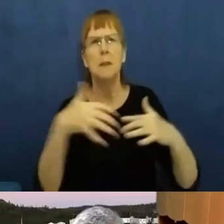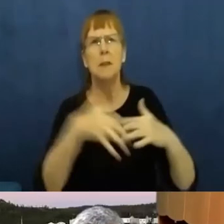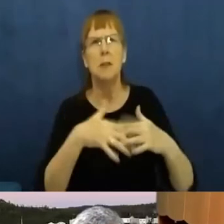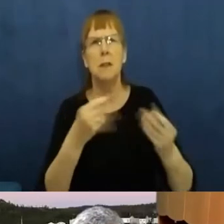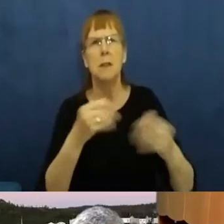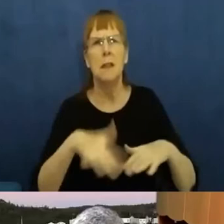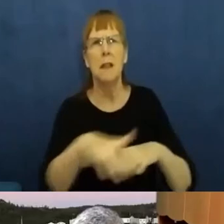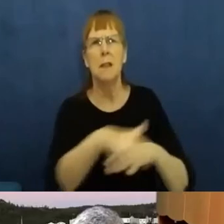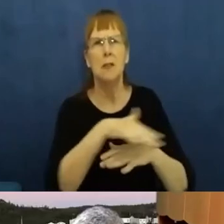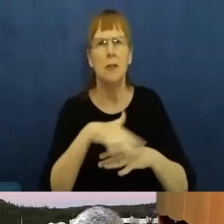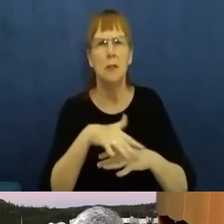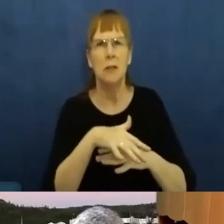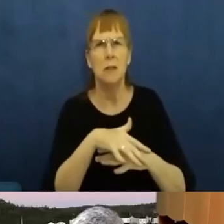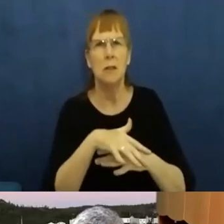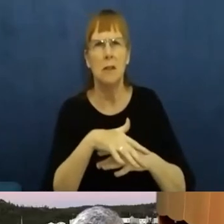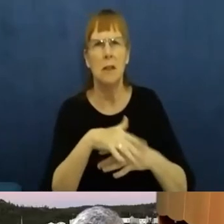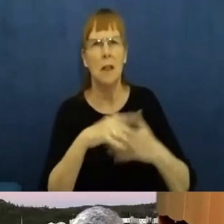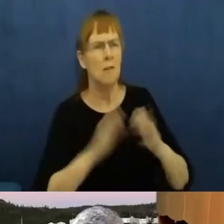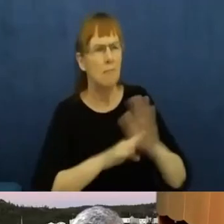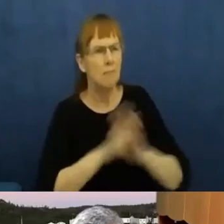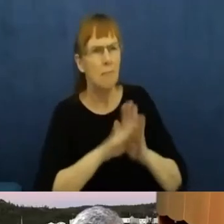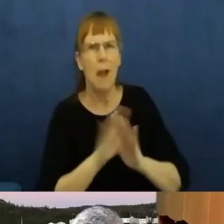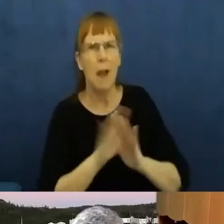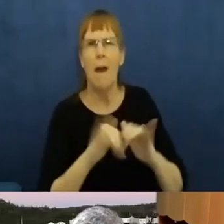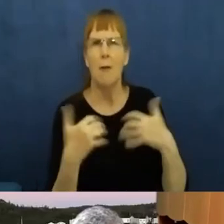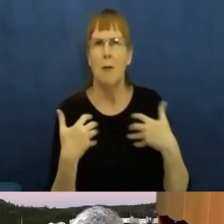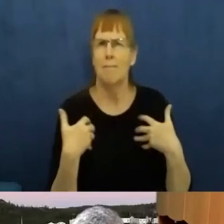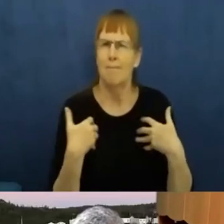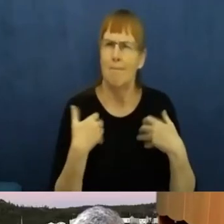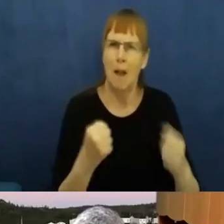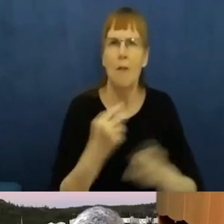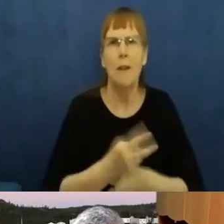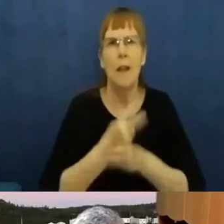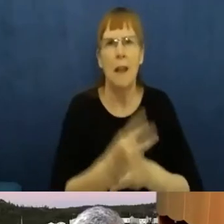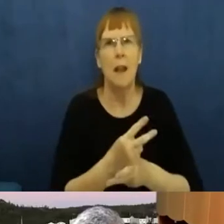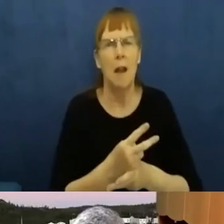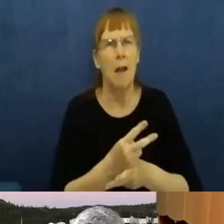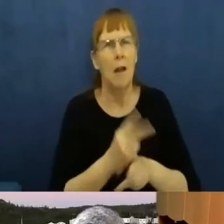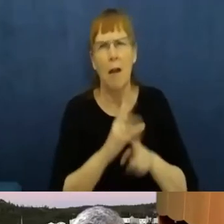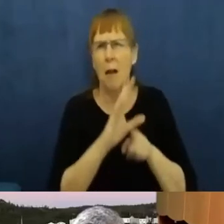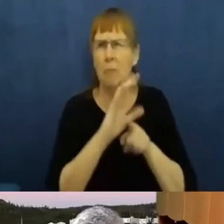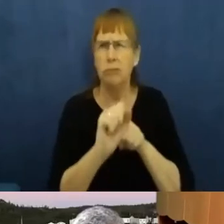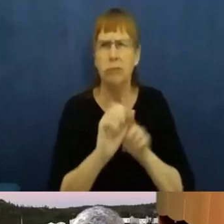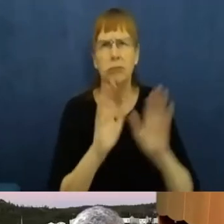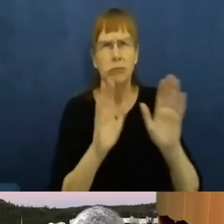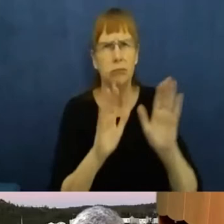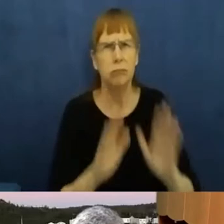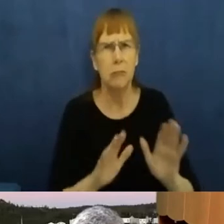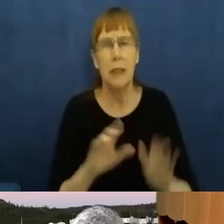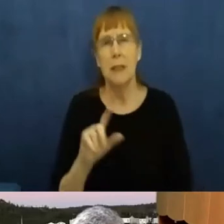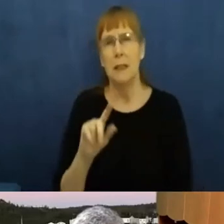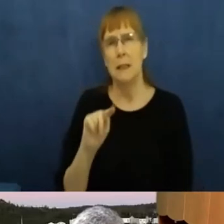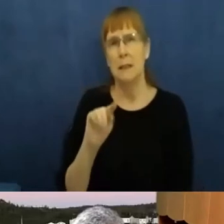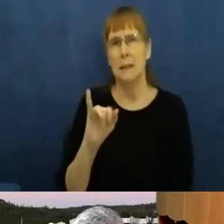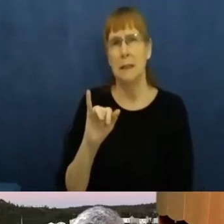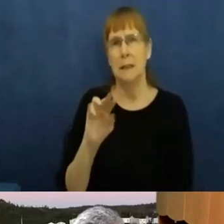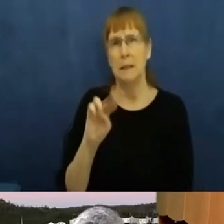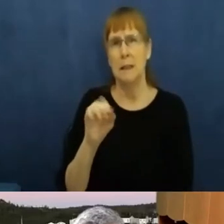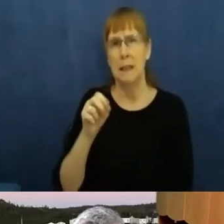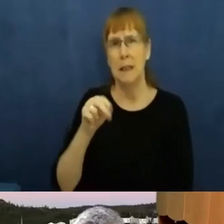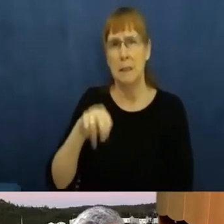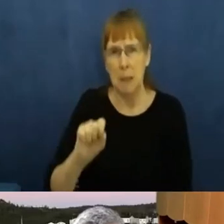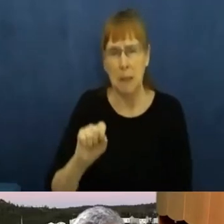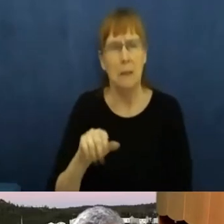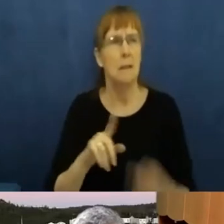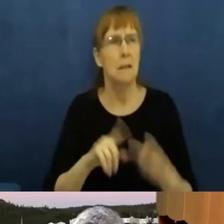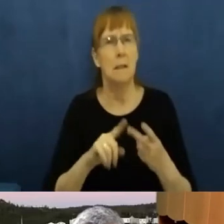to amazing health care. The Mesmewe Community Health Centre in Timmins, for example. The Moose